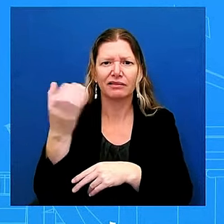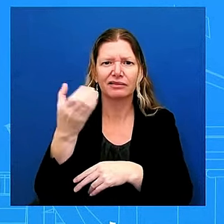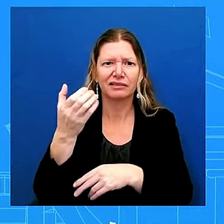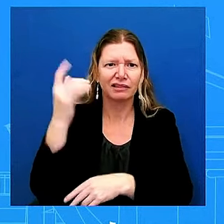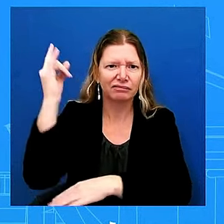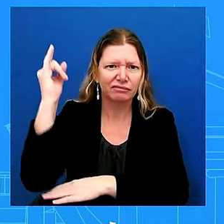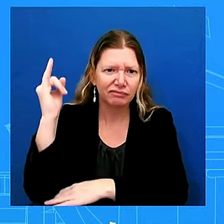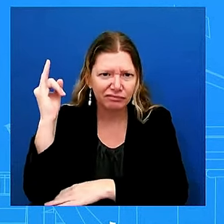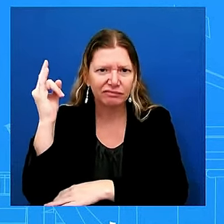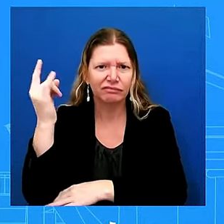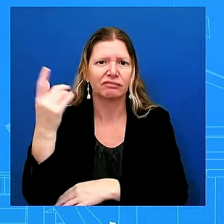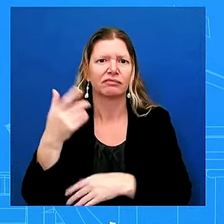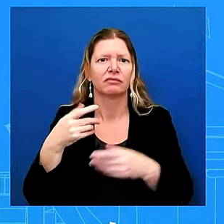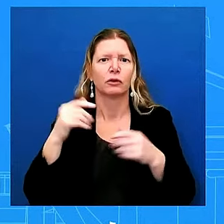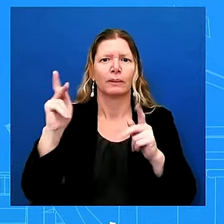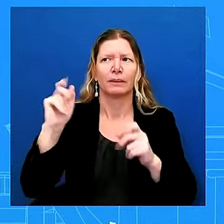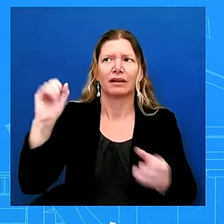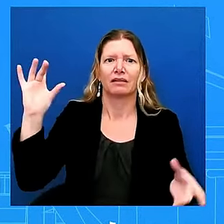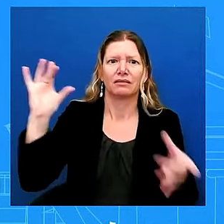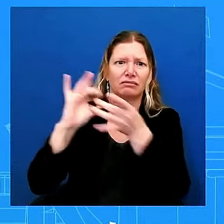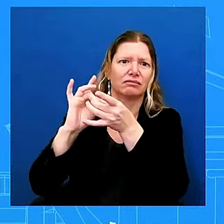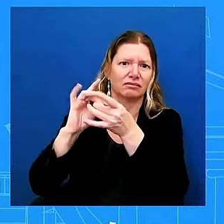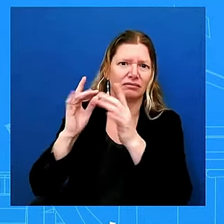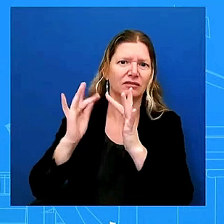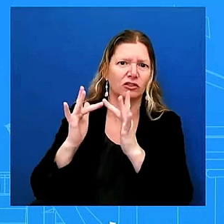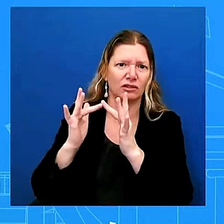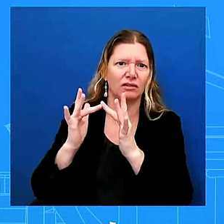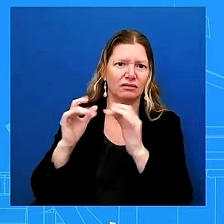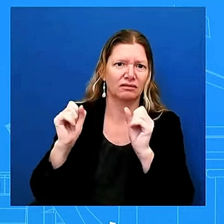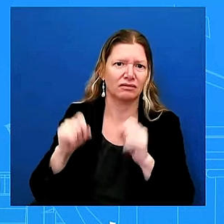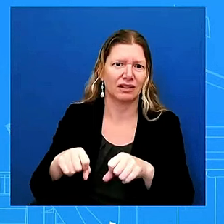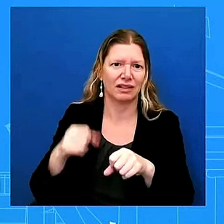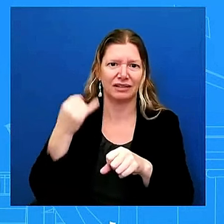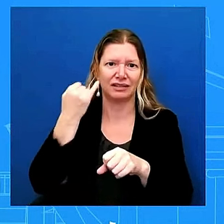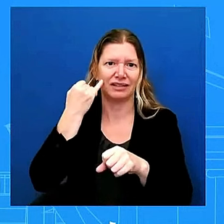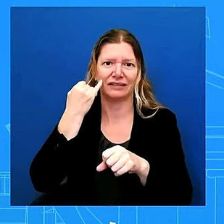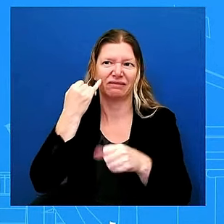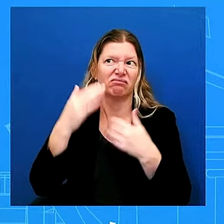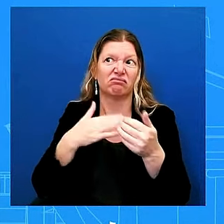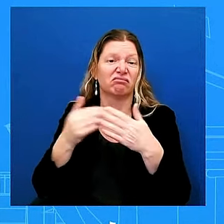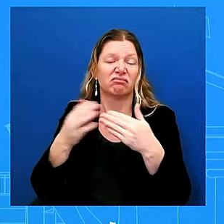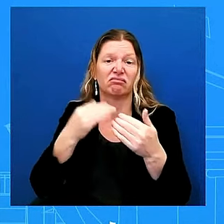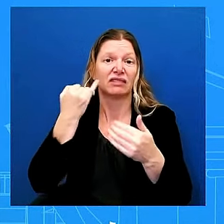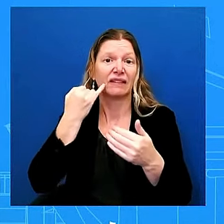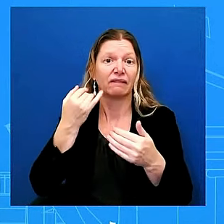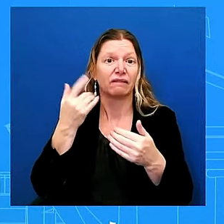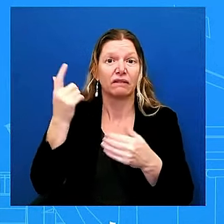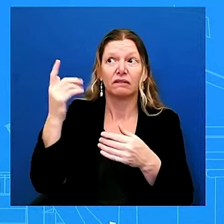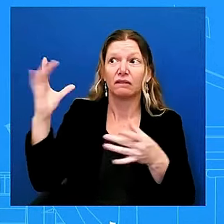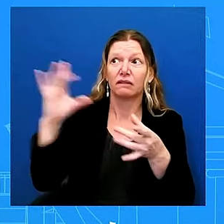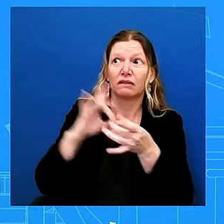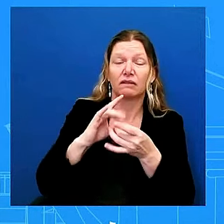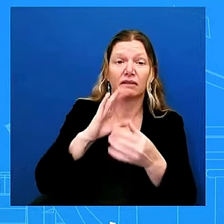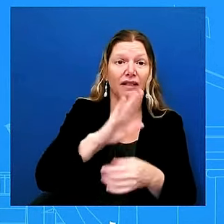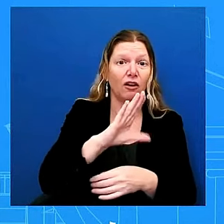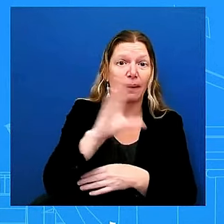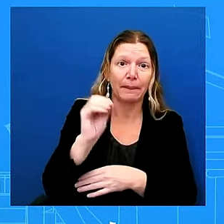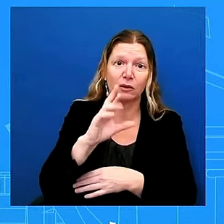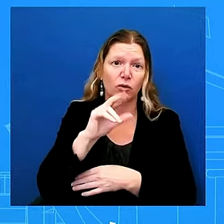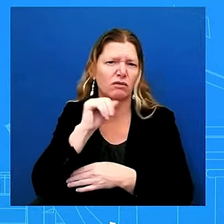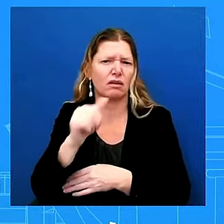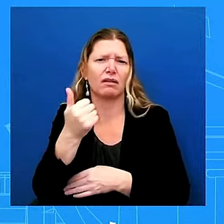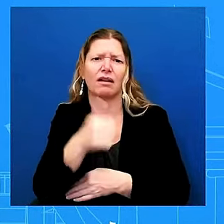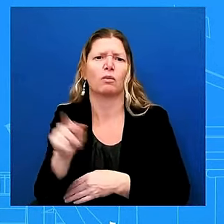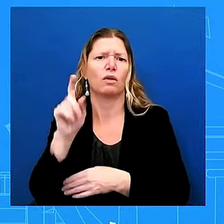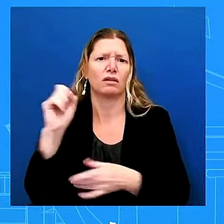even if they aren't subscribed to that network today fema will install 30 starlink receivers in western north